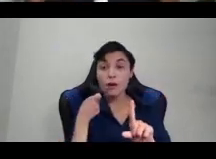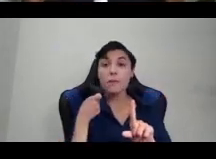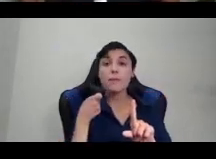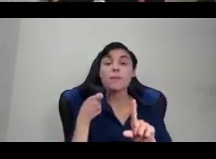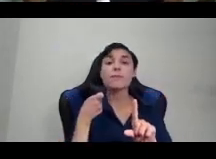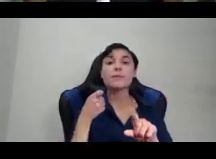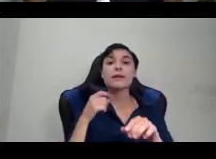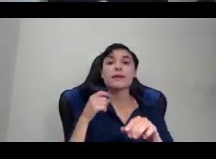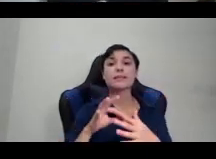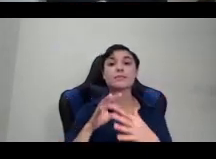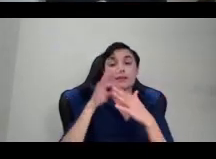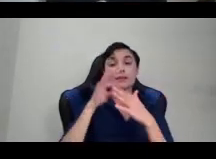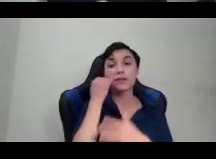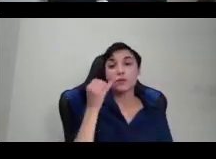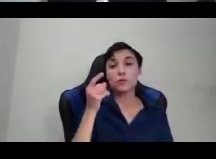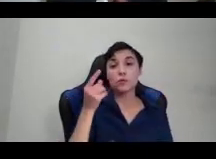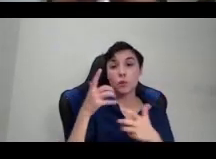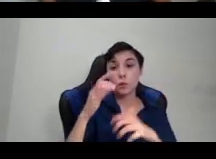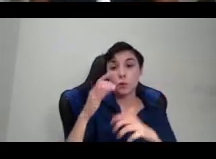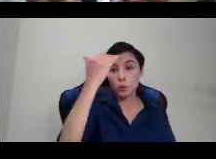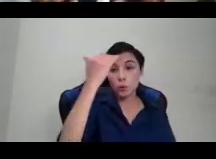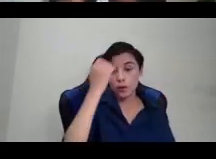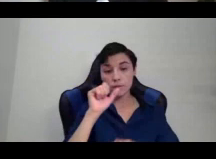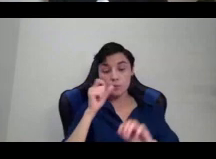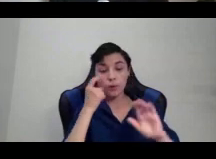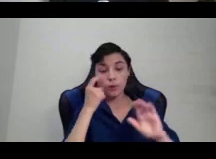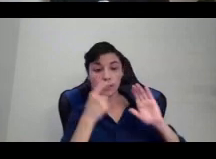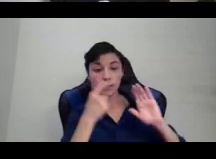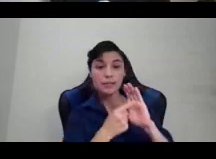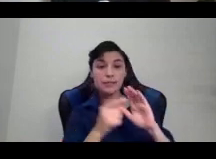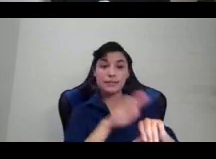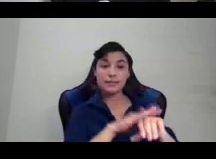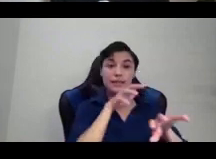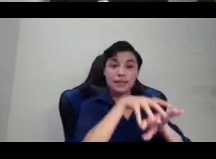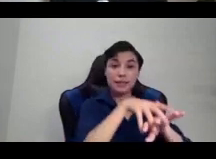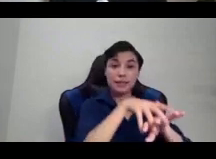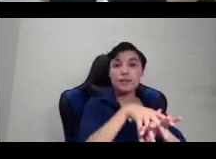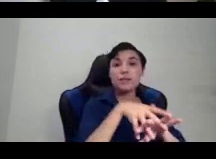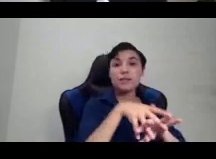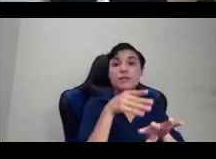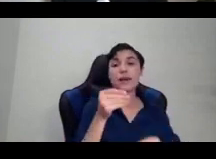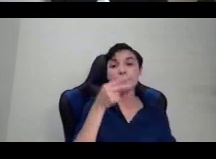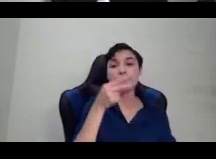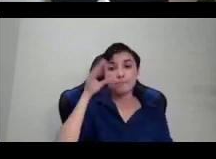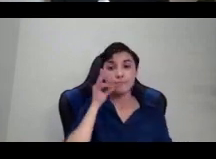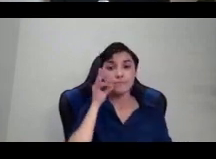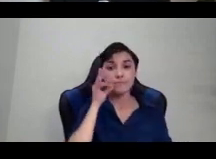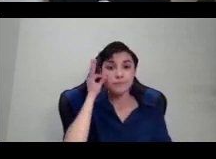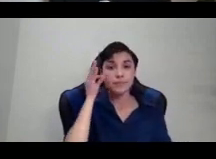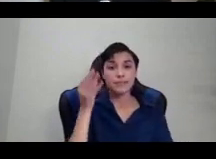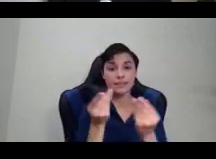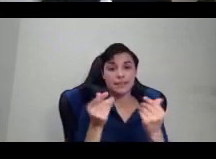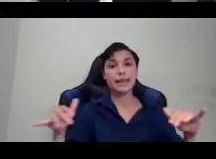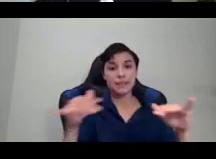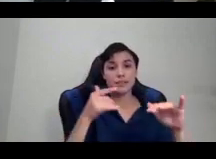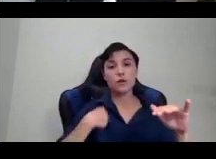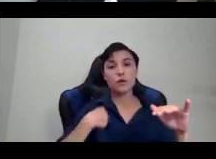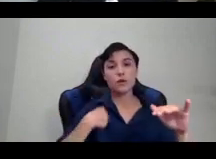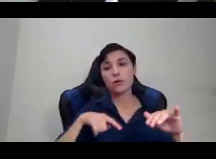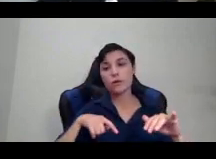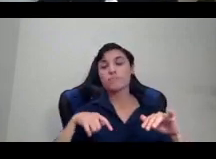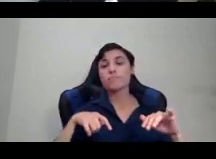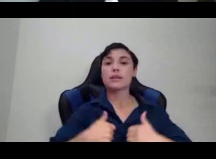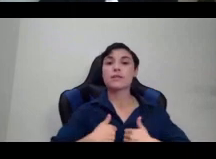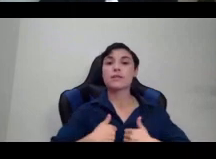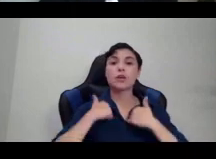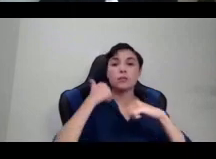and indigenous land that you're occupying, would love as well if you could go and shout out those groups. So let's